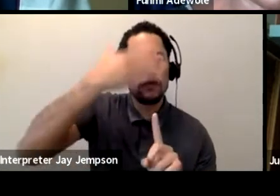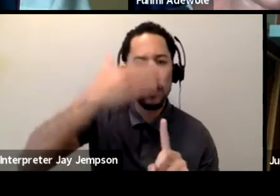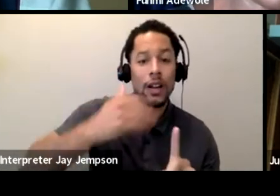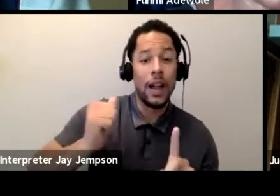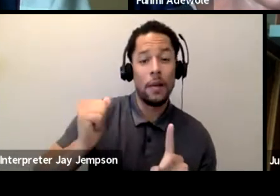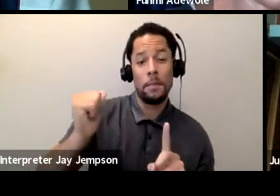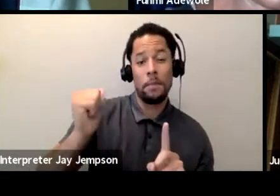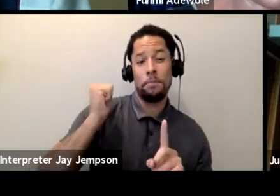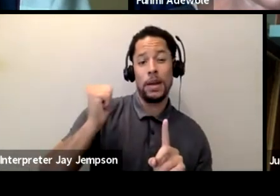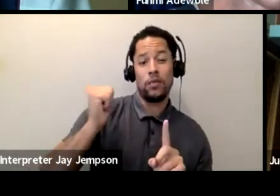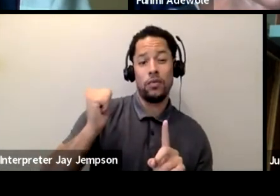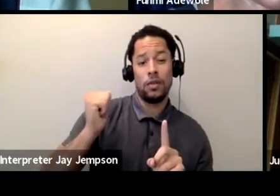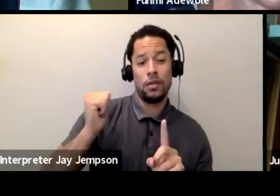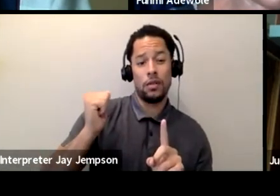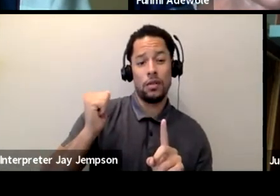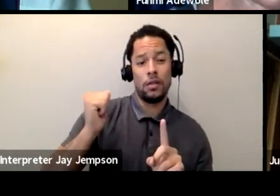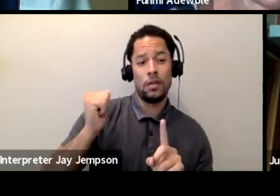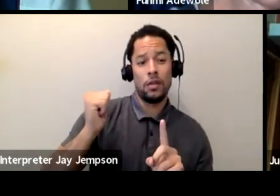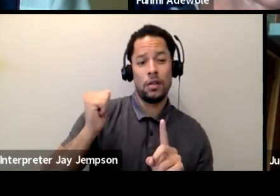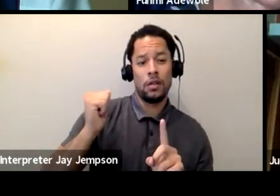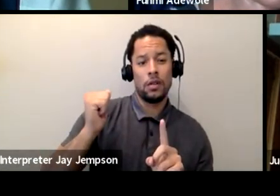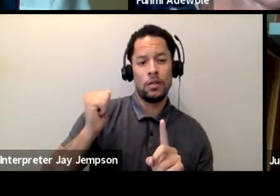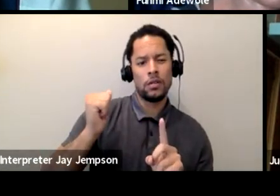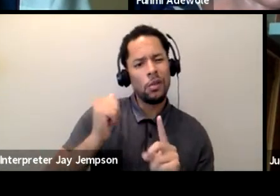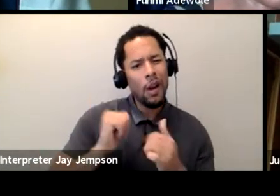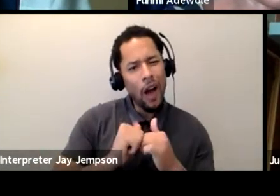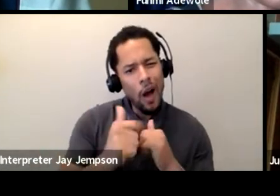How do you conceptualize dramaturg in your work?